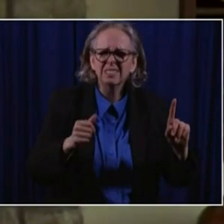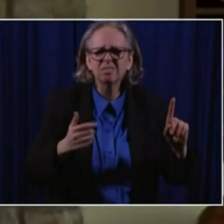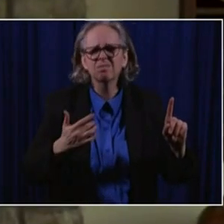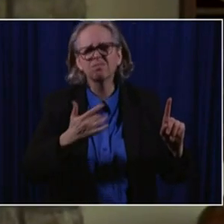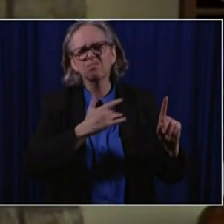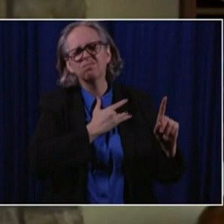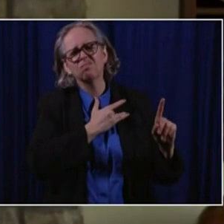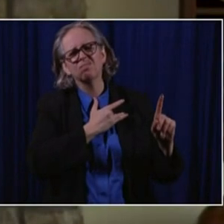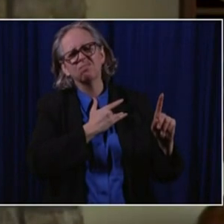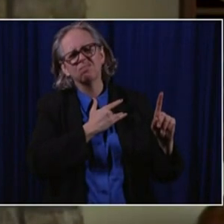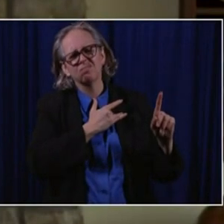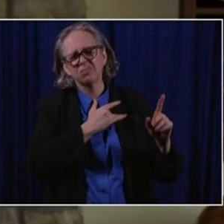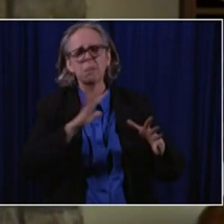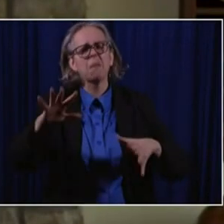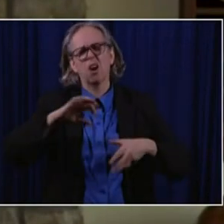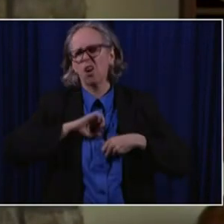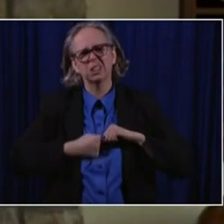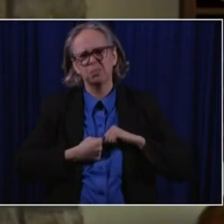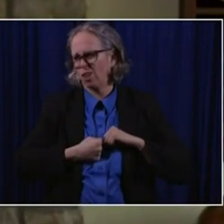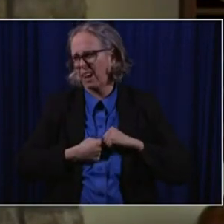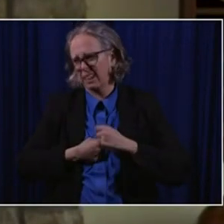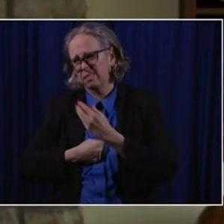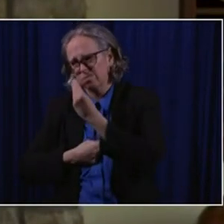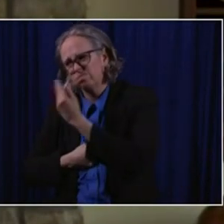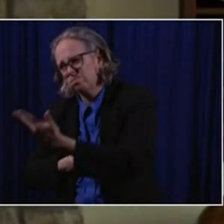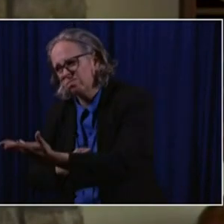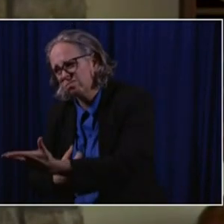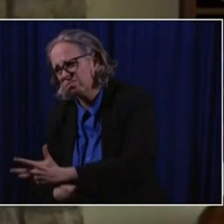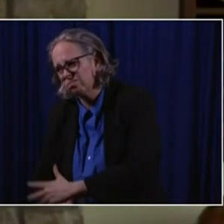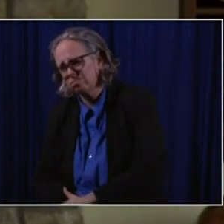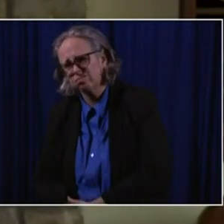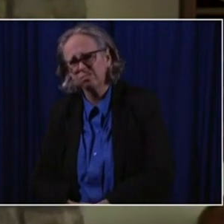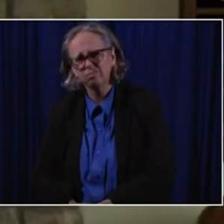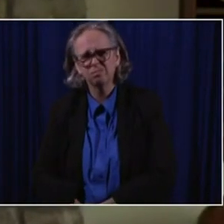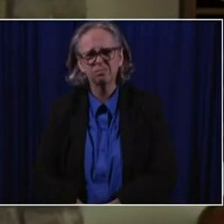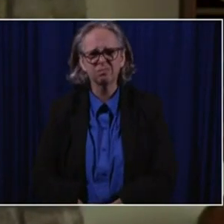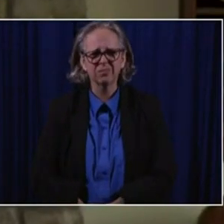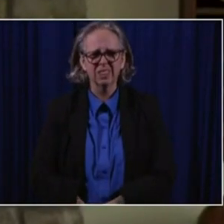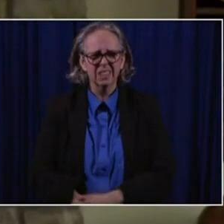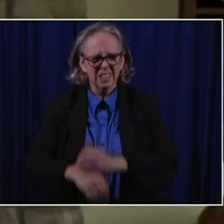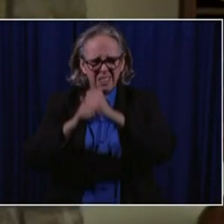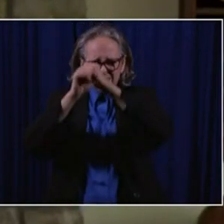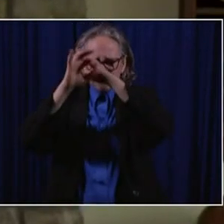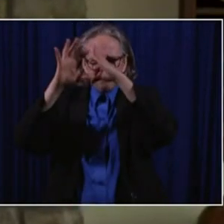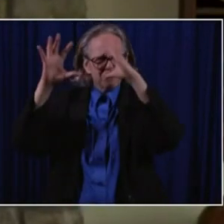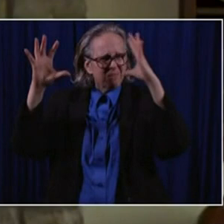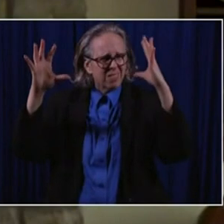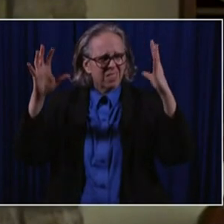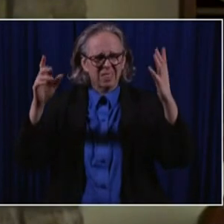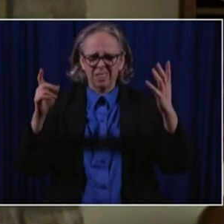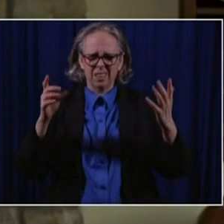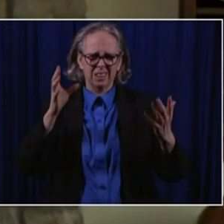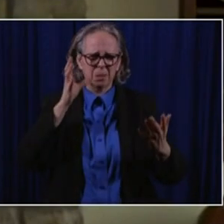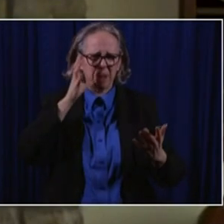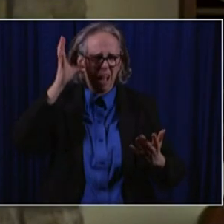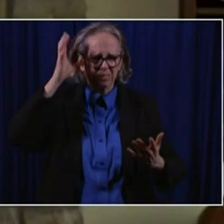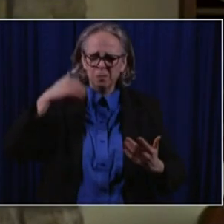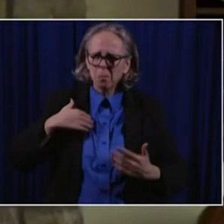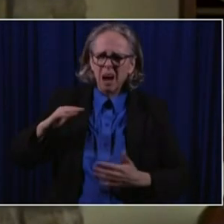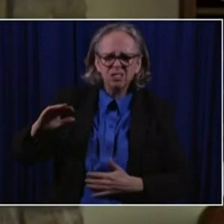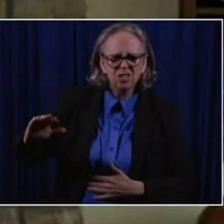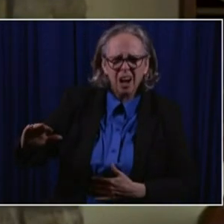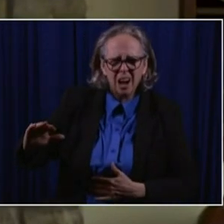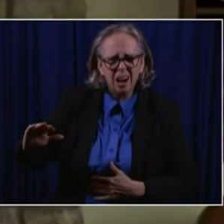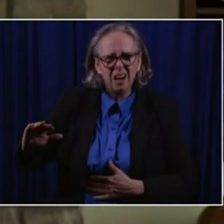as it breaks your heart, particularly if you, you know, if you think you're a parent, you think that's your child in there, it's like, so how are you doing?